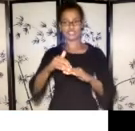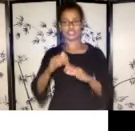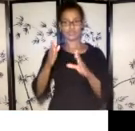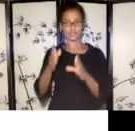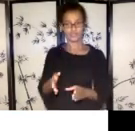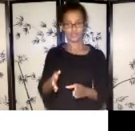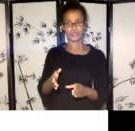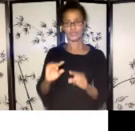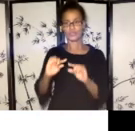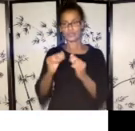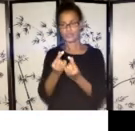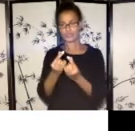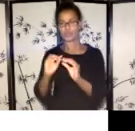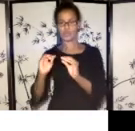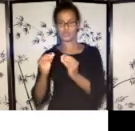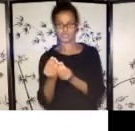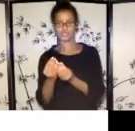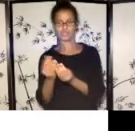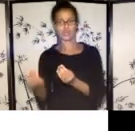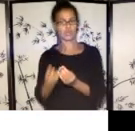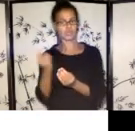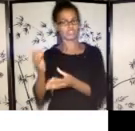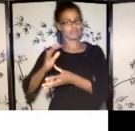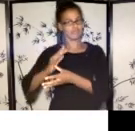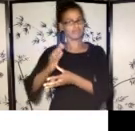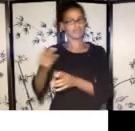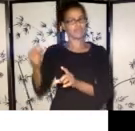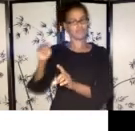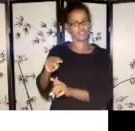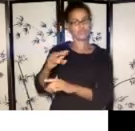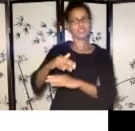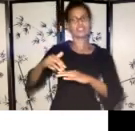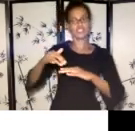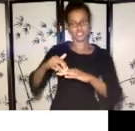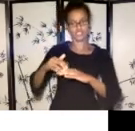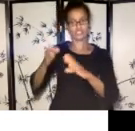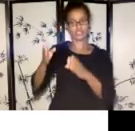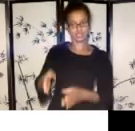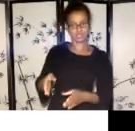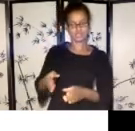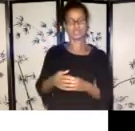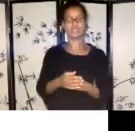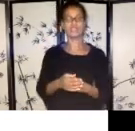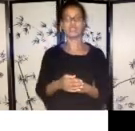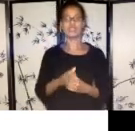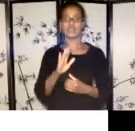organization. Guide the reader with a strong and clear voice.